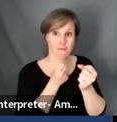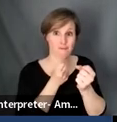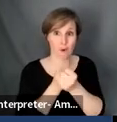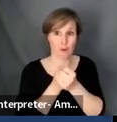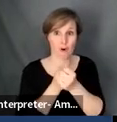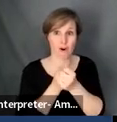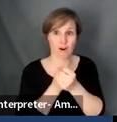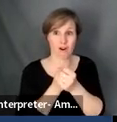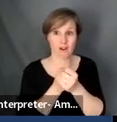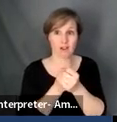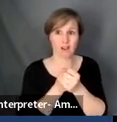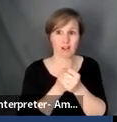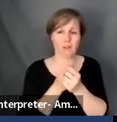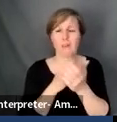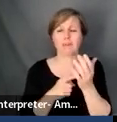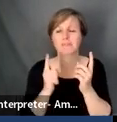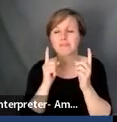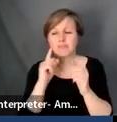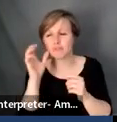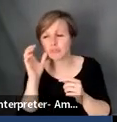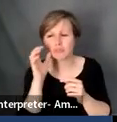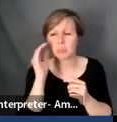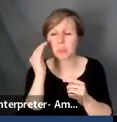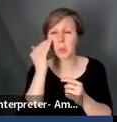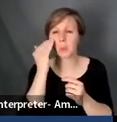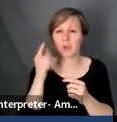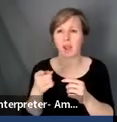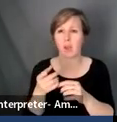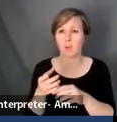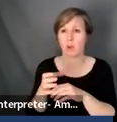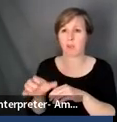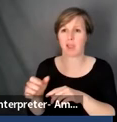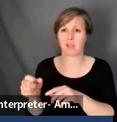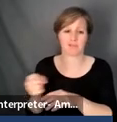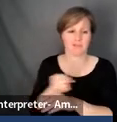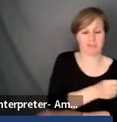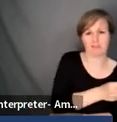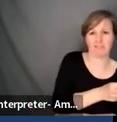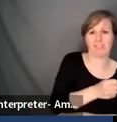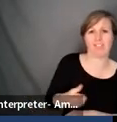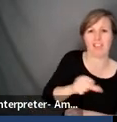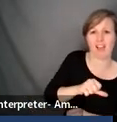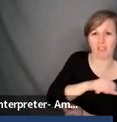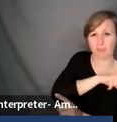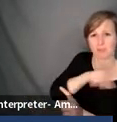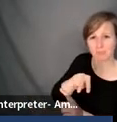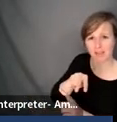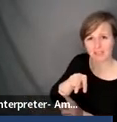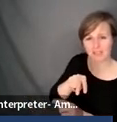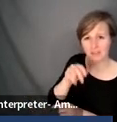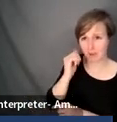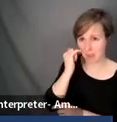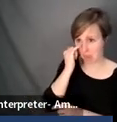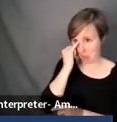what they have said, students who were against, and I will make them think about the other's perspective so that I can make it